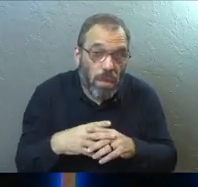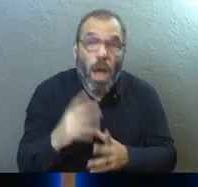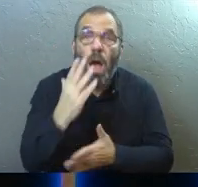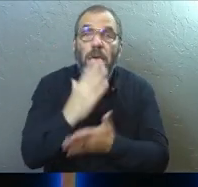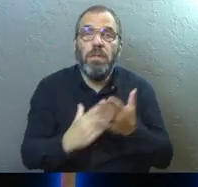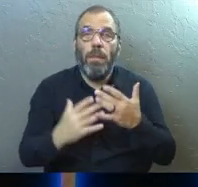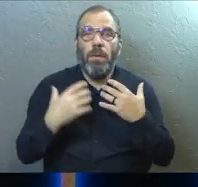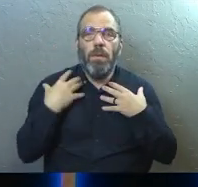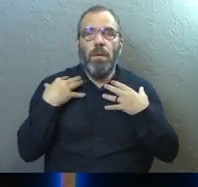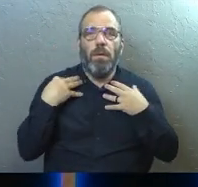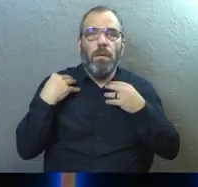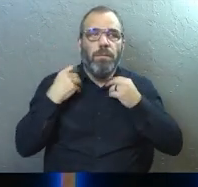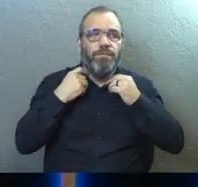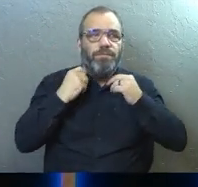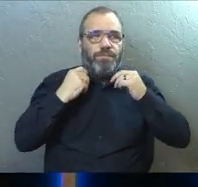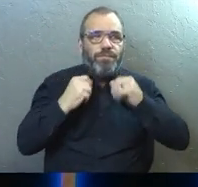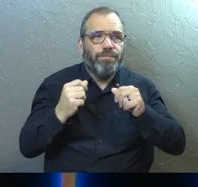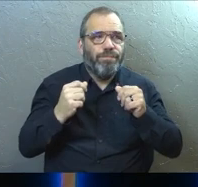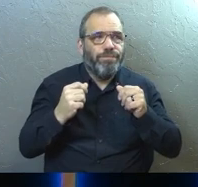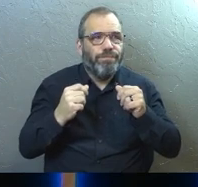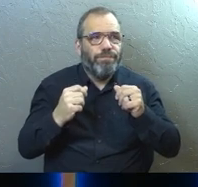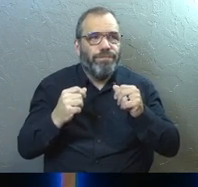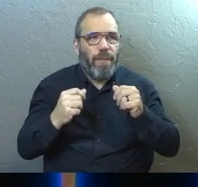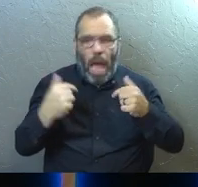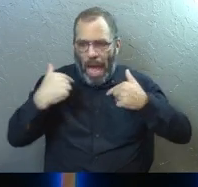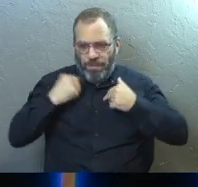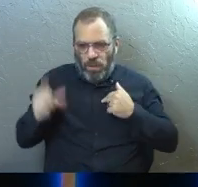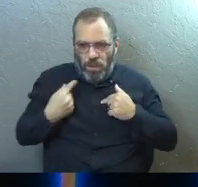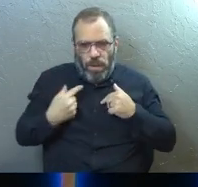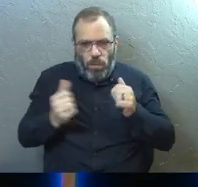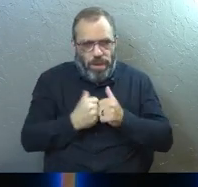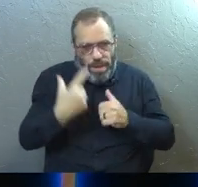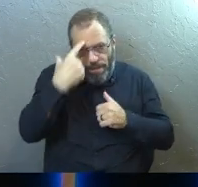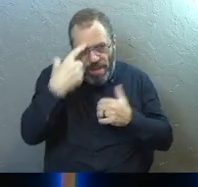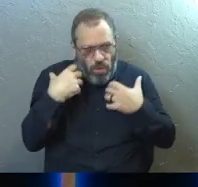Some of your mental health struggles that feels like only you have and nobody else has.